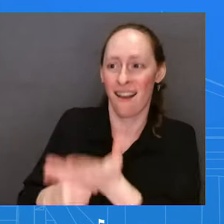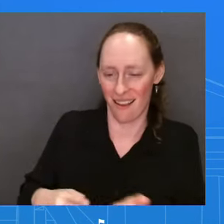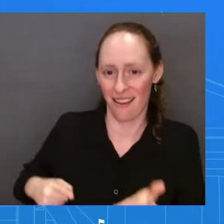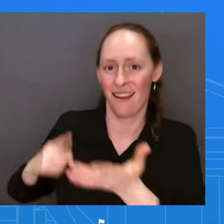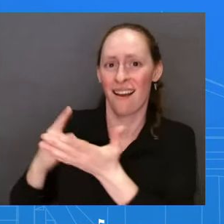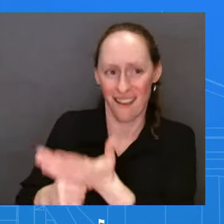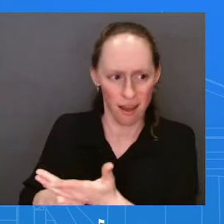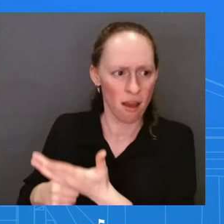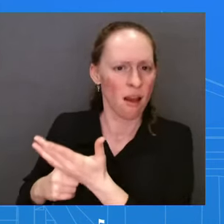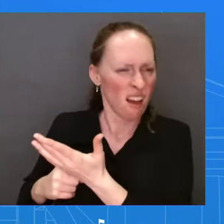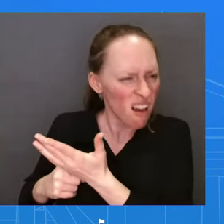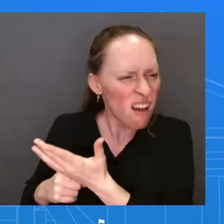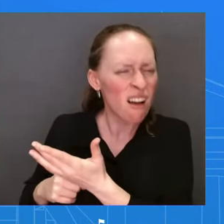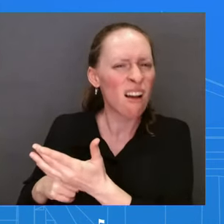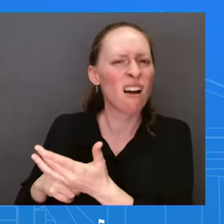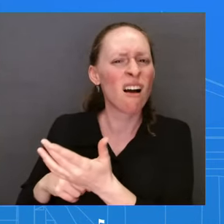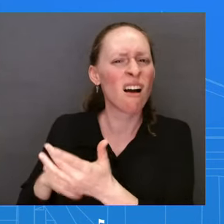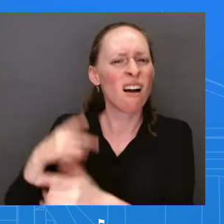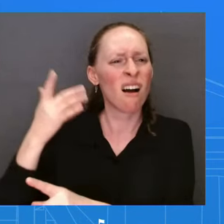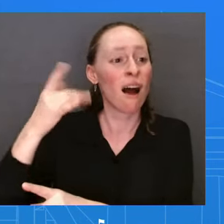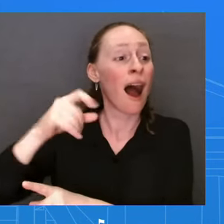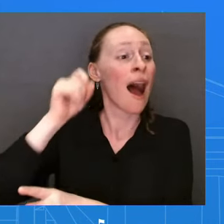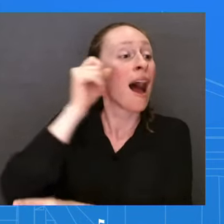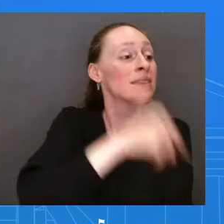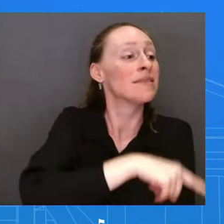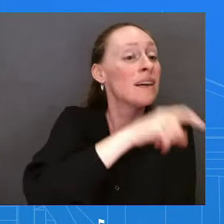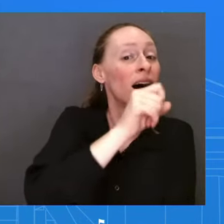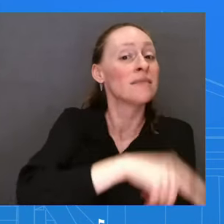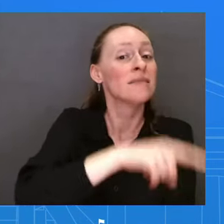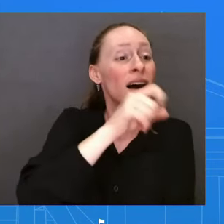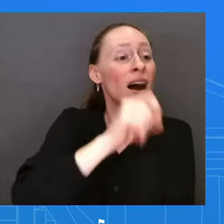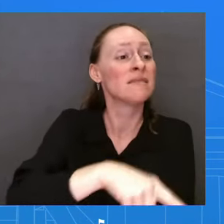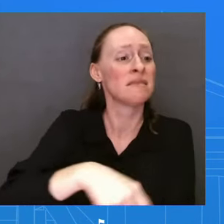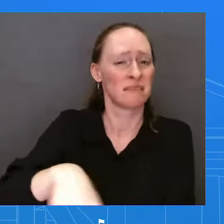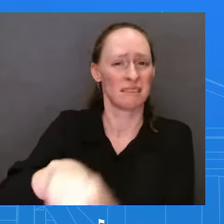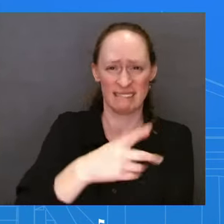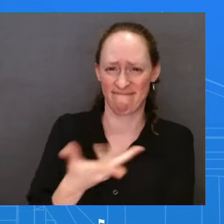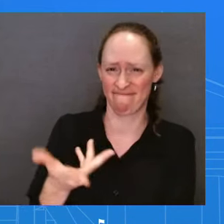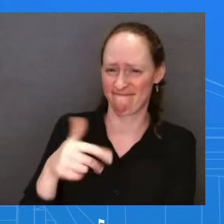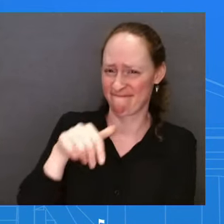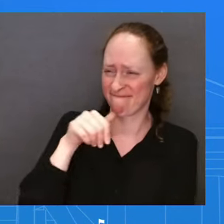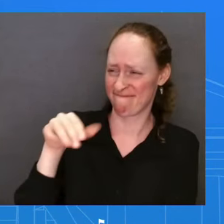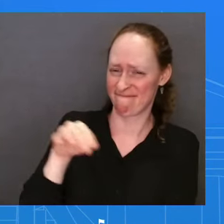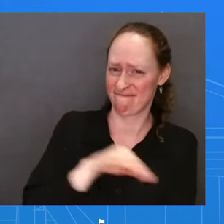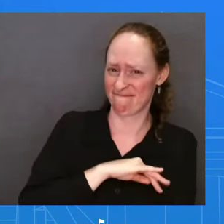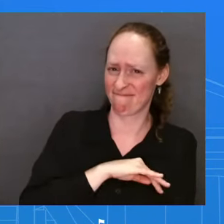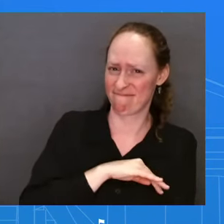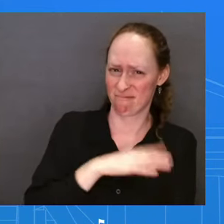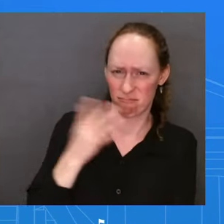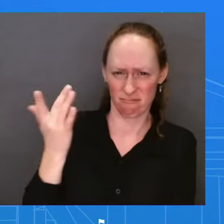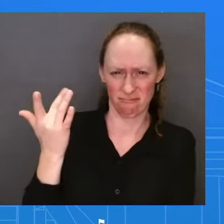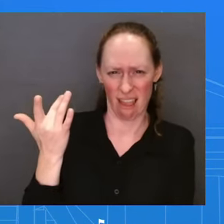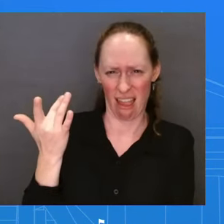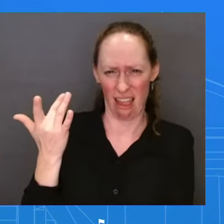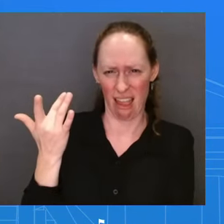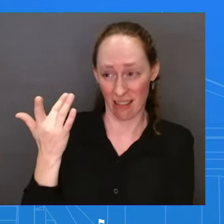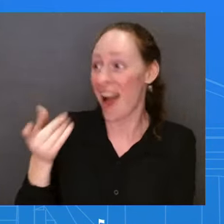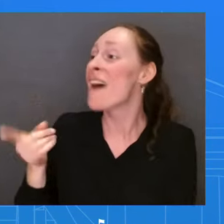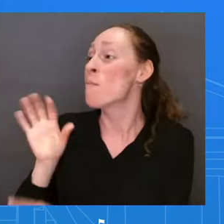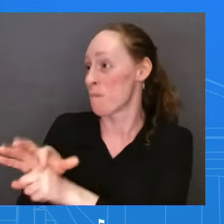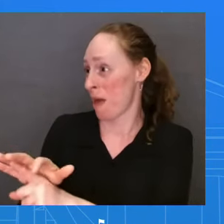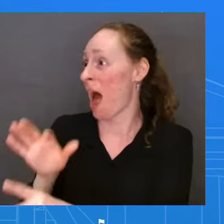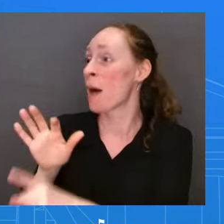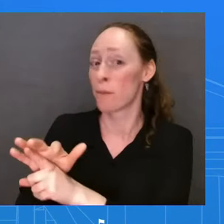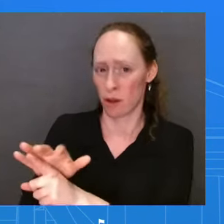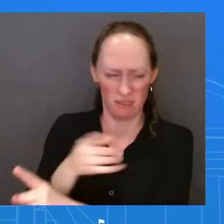Well, look, I just said that we're just starting to feel the impact of the President's economic agenda over the last couple of years. I